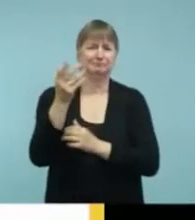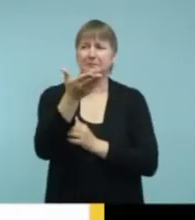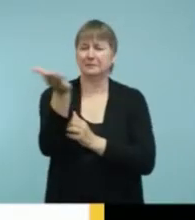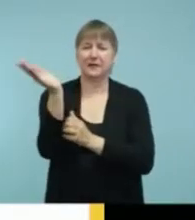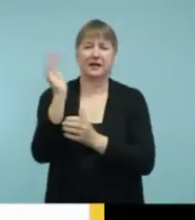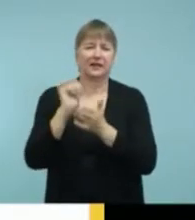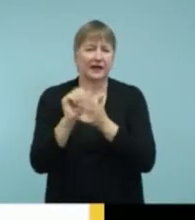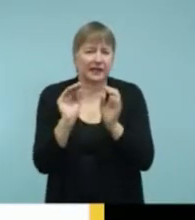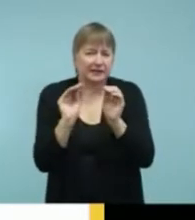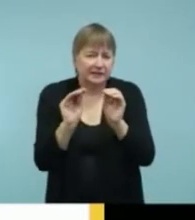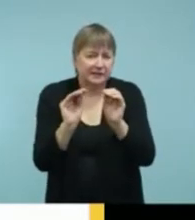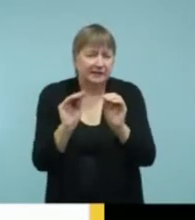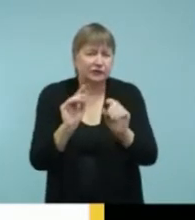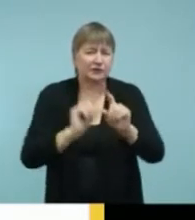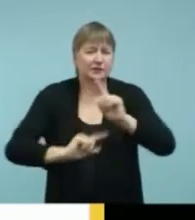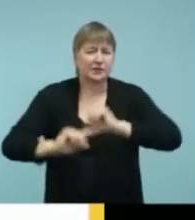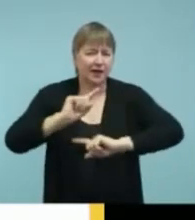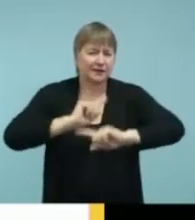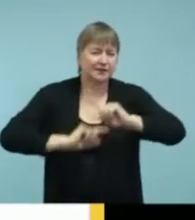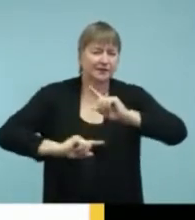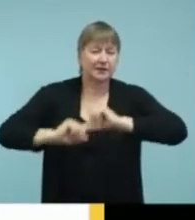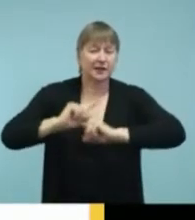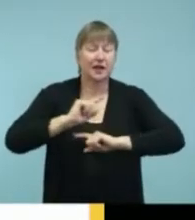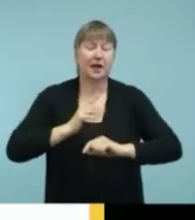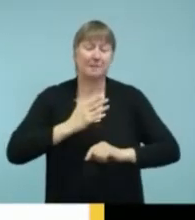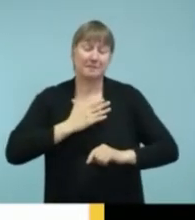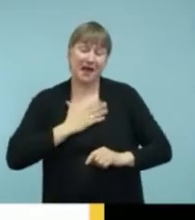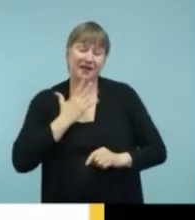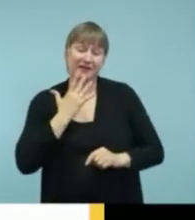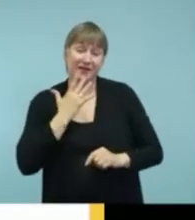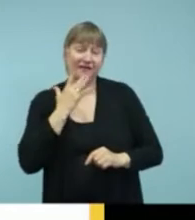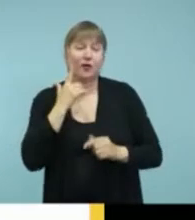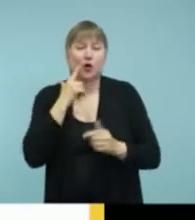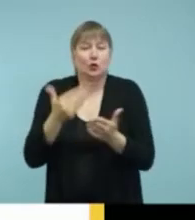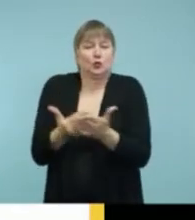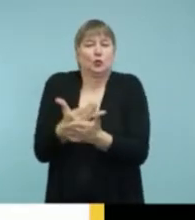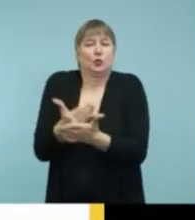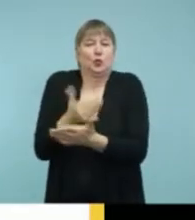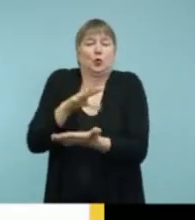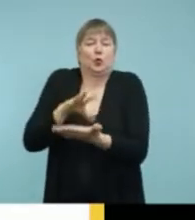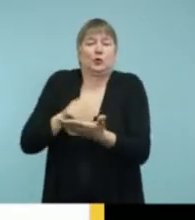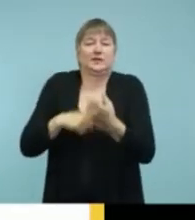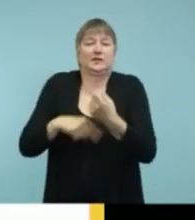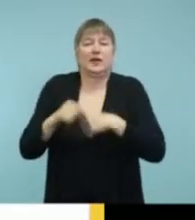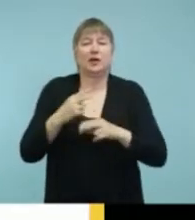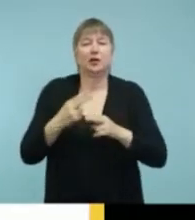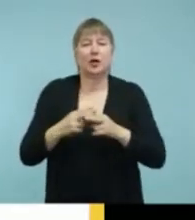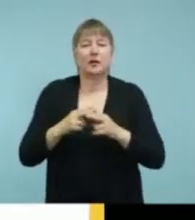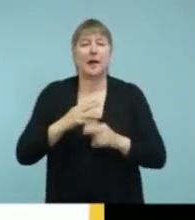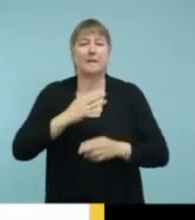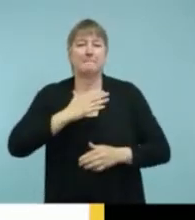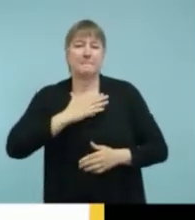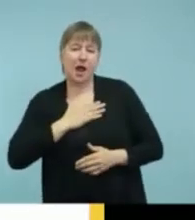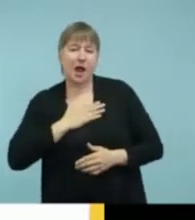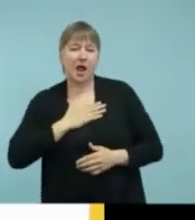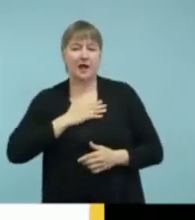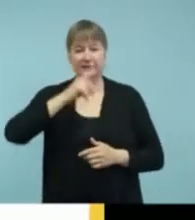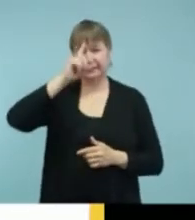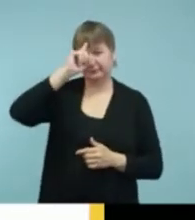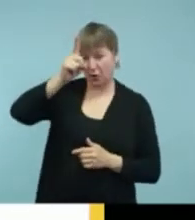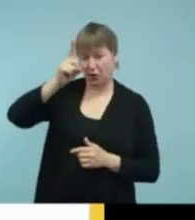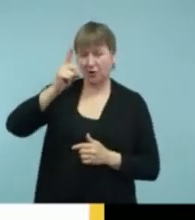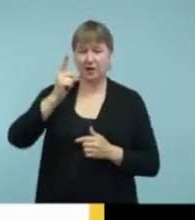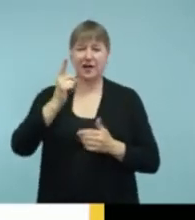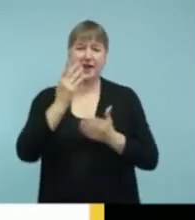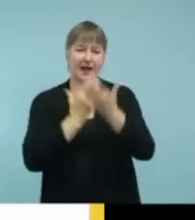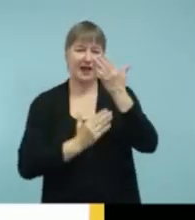language. Um, probably my favorite one for new signers is one called my smart hands. And that's the one that you see